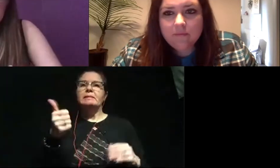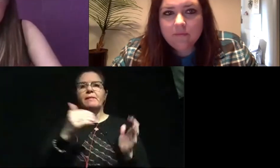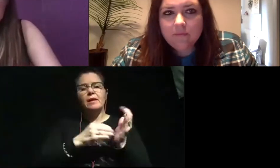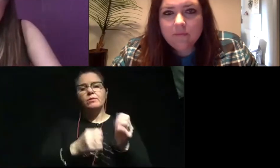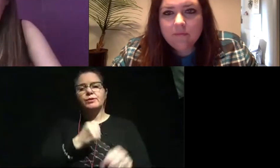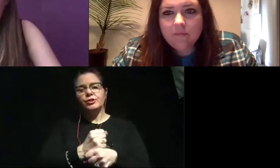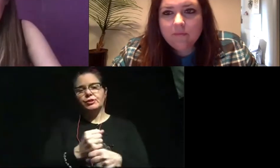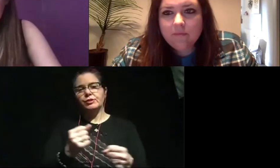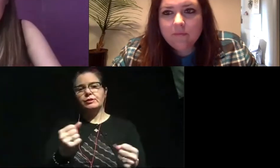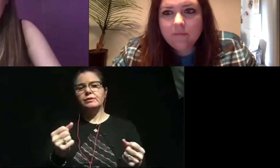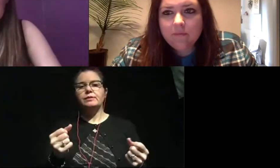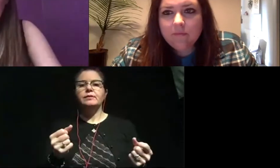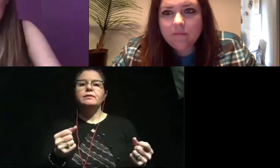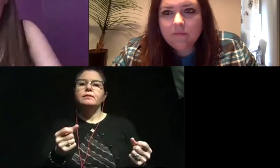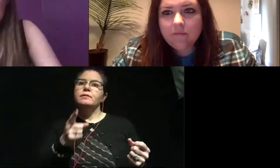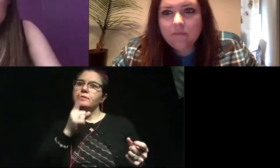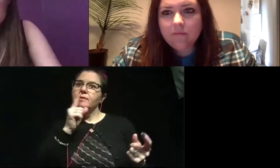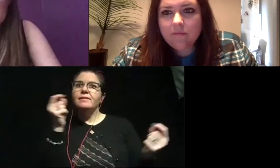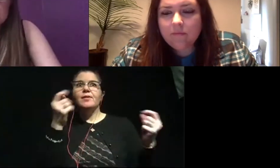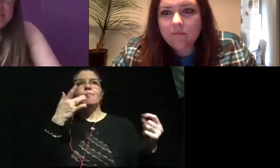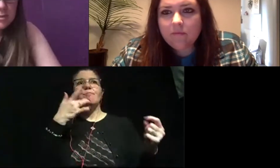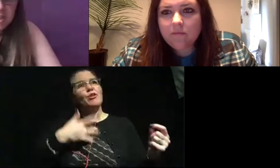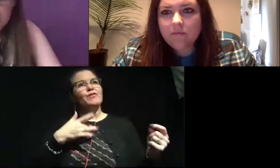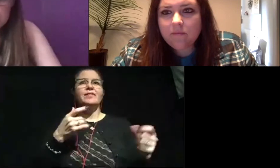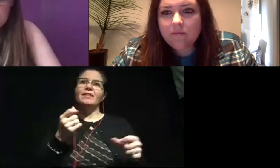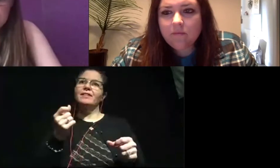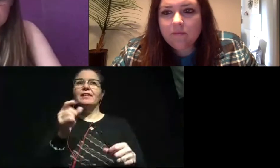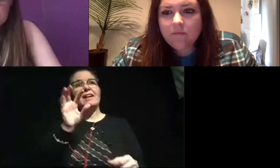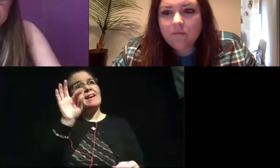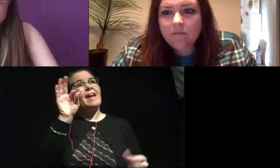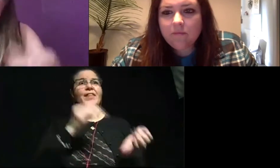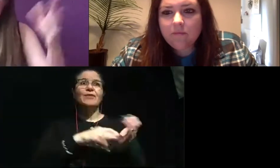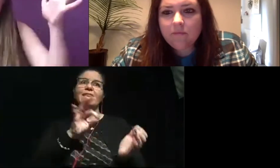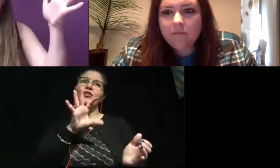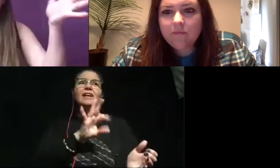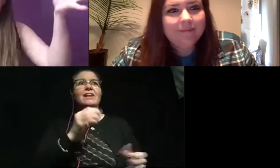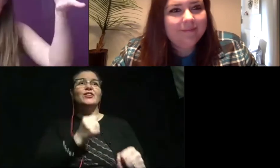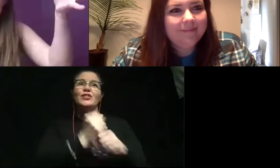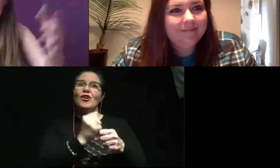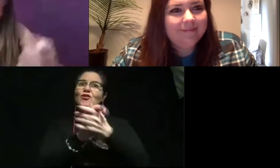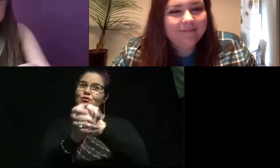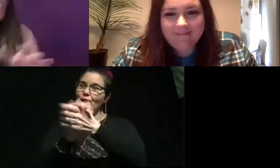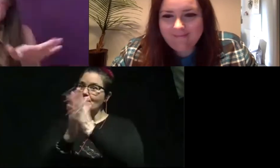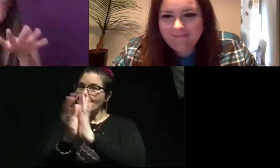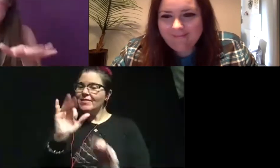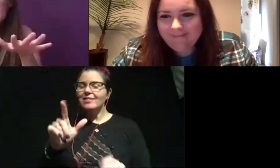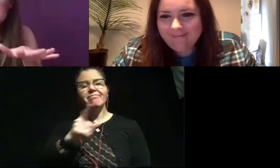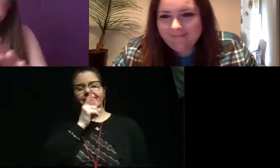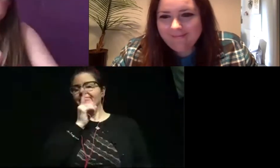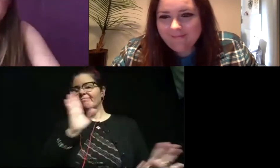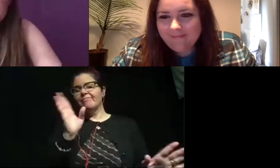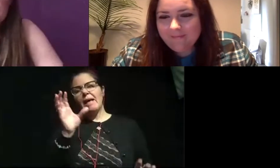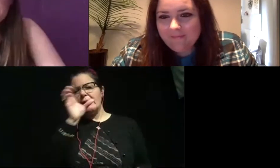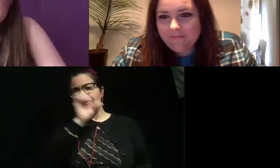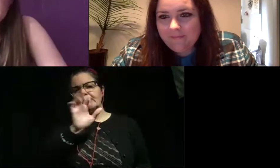and it's not like we celebrate the birthday of something that's 9,999 years old and say, congratulations, you're now a fossil. It's an estimate.